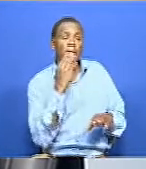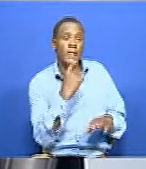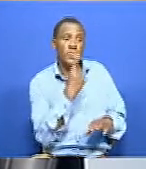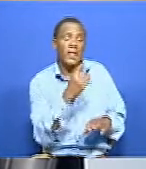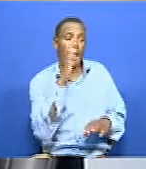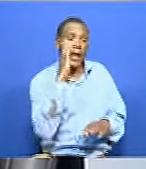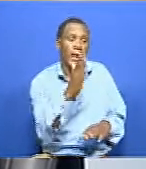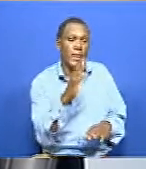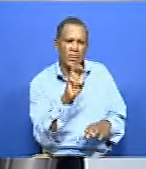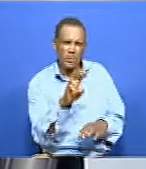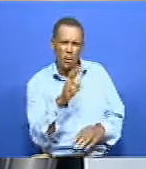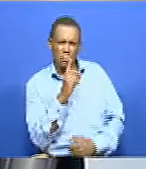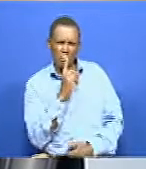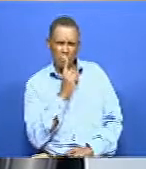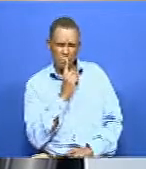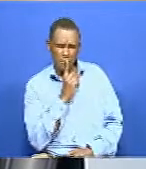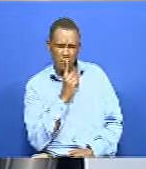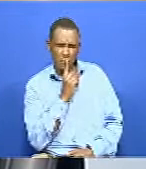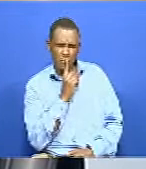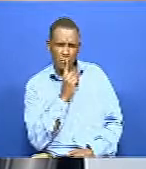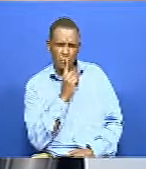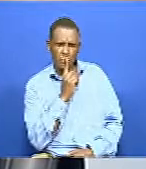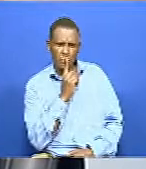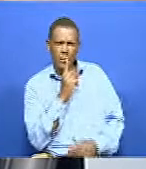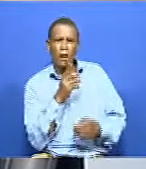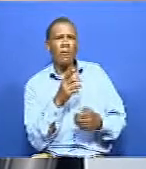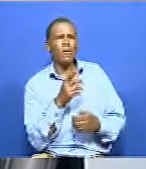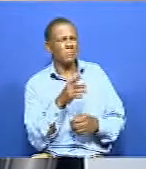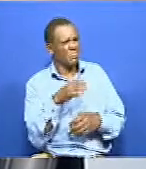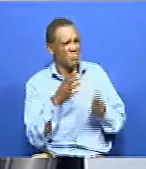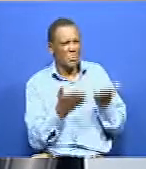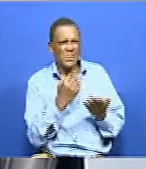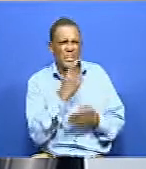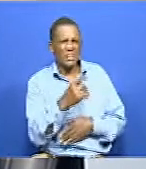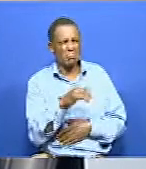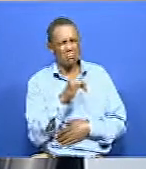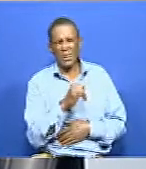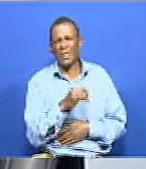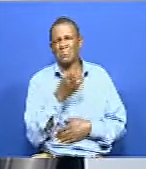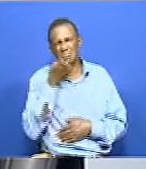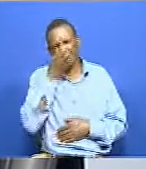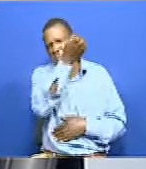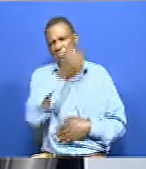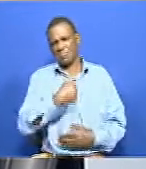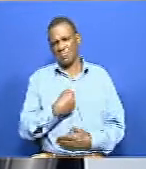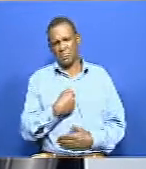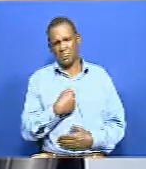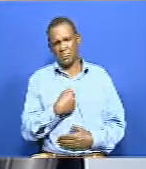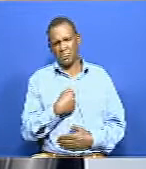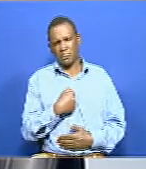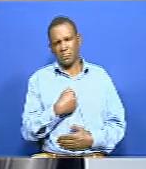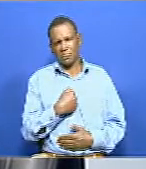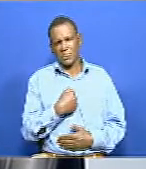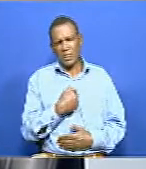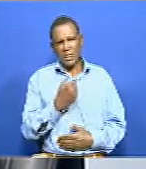you. So you're like, okay. And then you might be like, oh, this person is just ignoring me. So the thing is, if you go an extra mile of, like, why